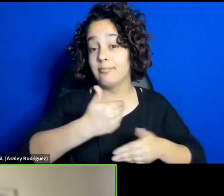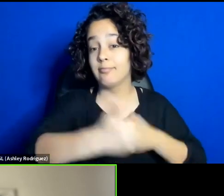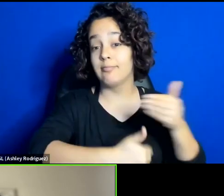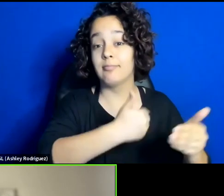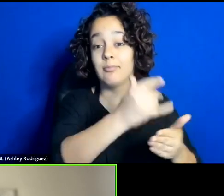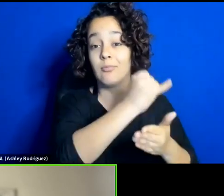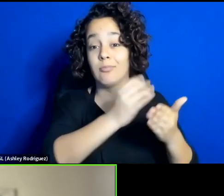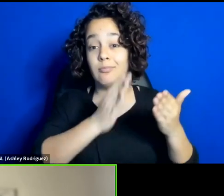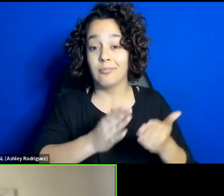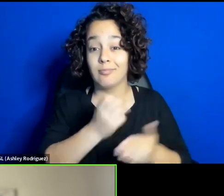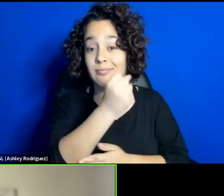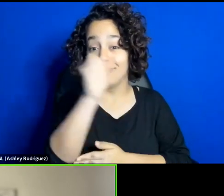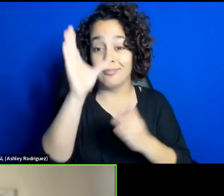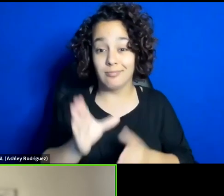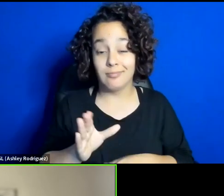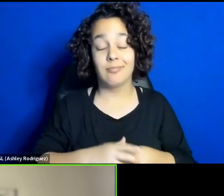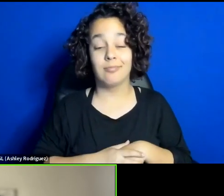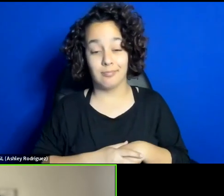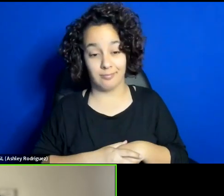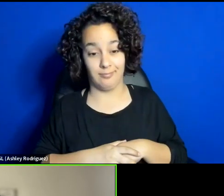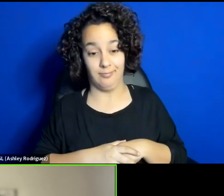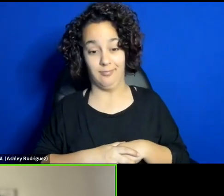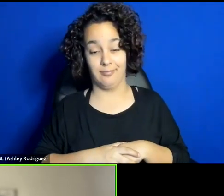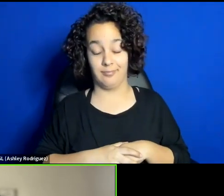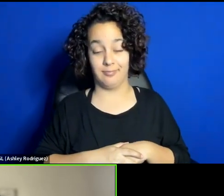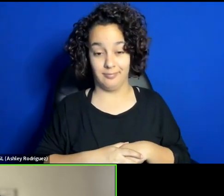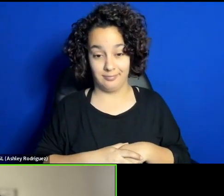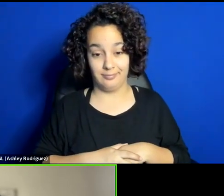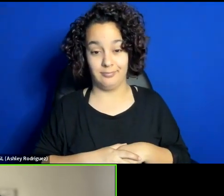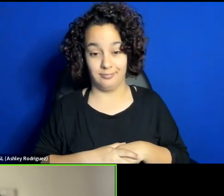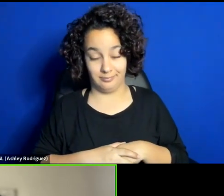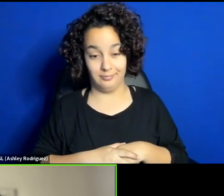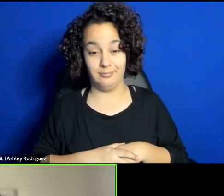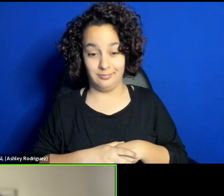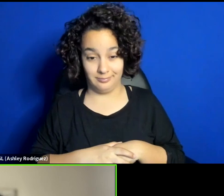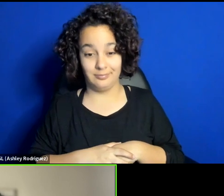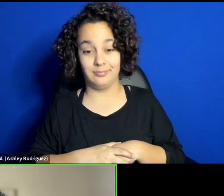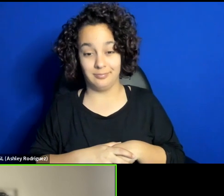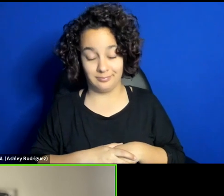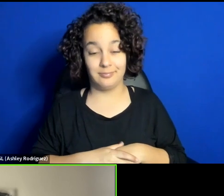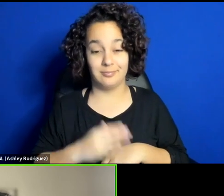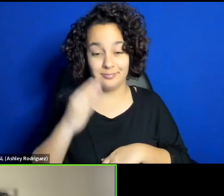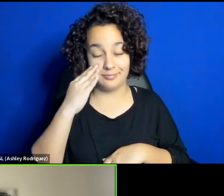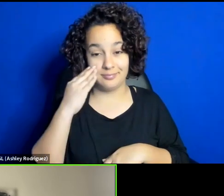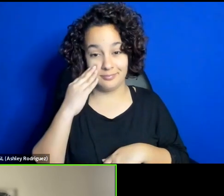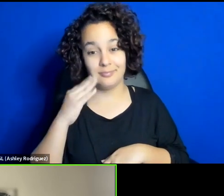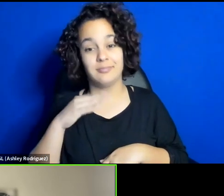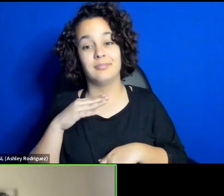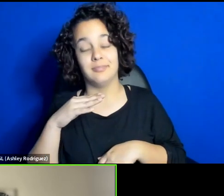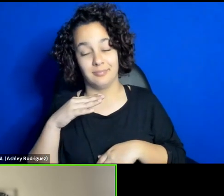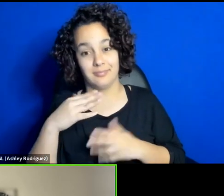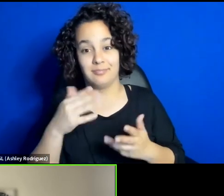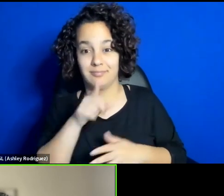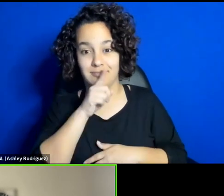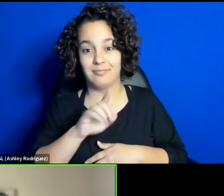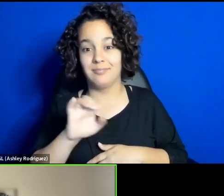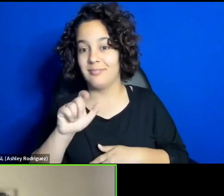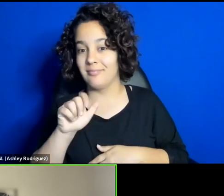Yeah, elites of the society, but not elite in the term of elites being supported by the state, but